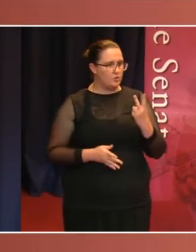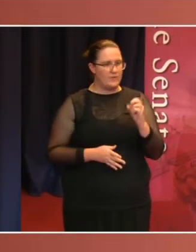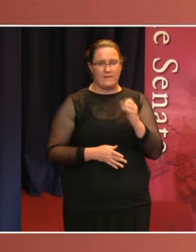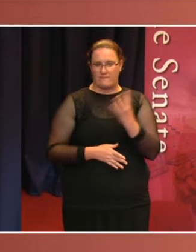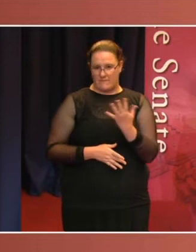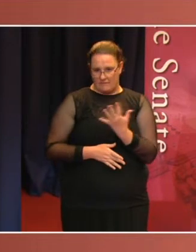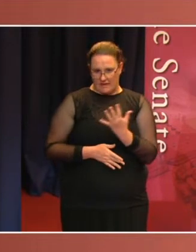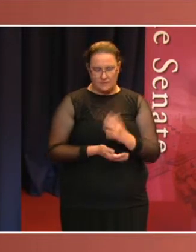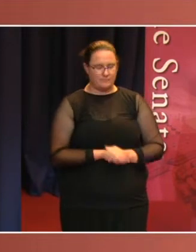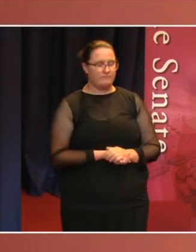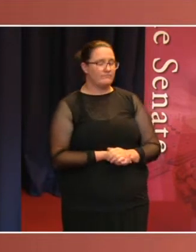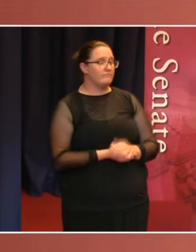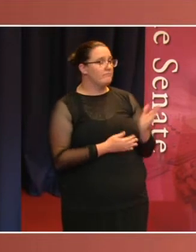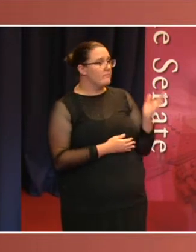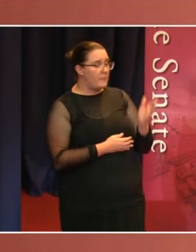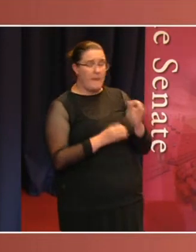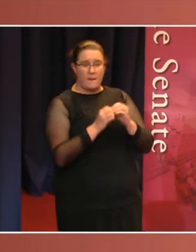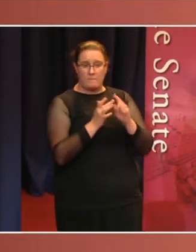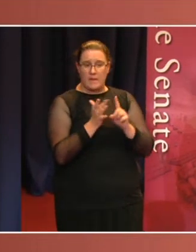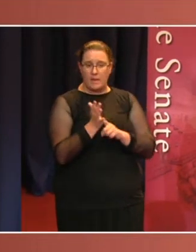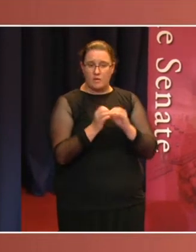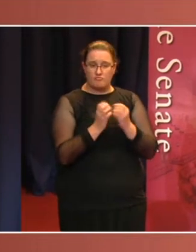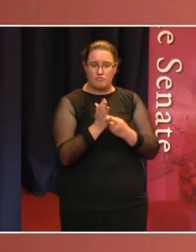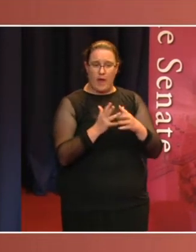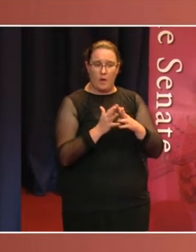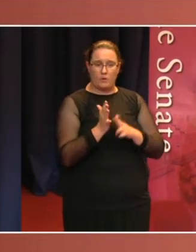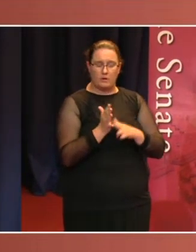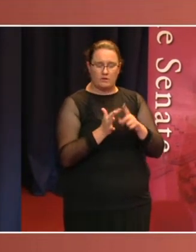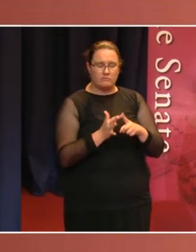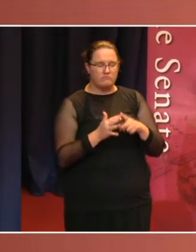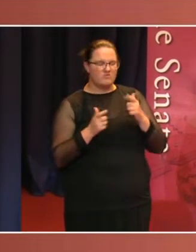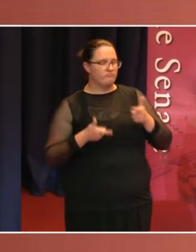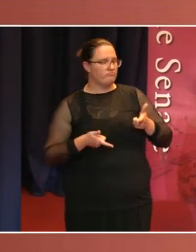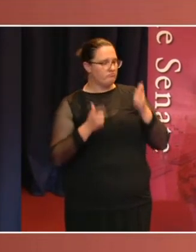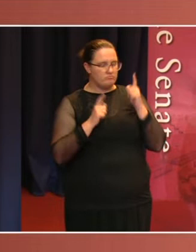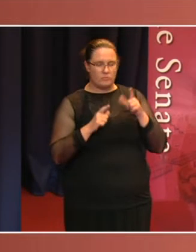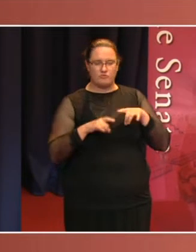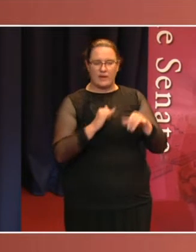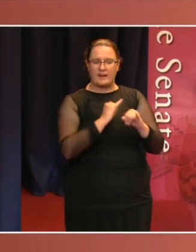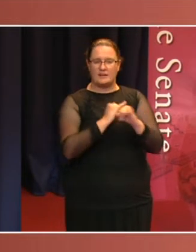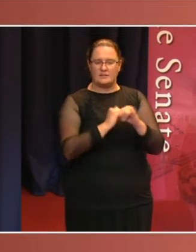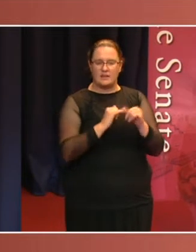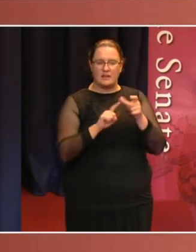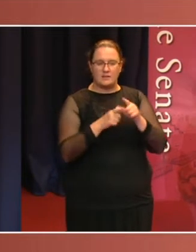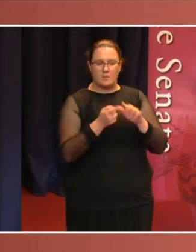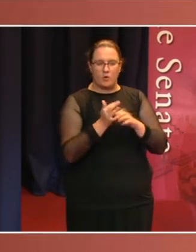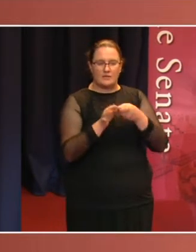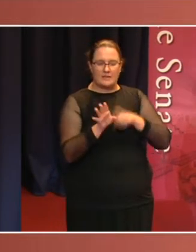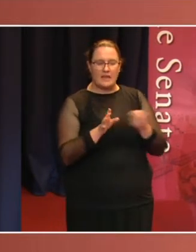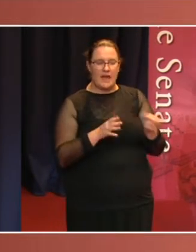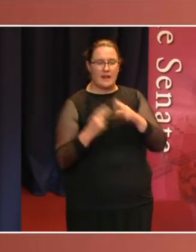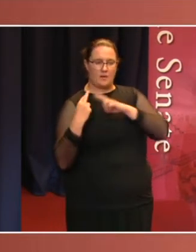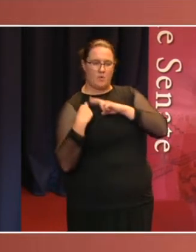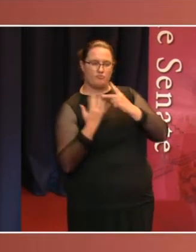Bill Brown is the head of the Institute's Democracy and Accountability Program. His diverse areas of interest